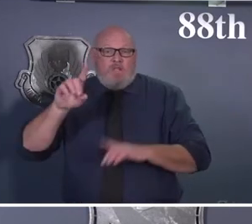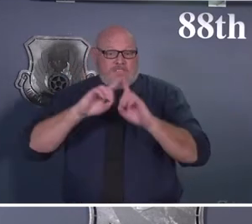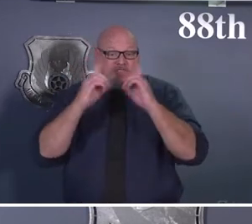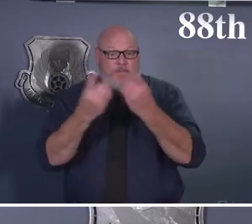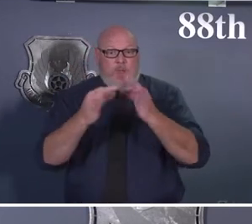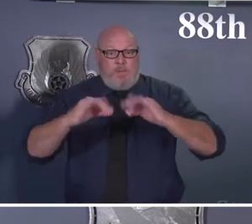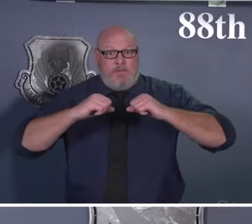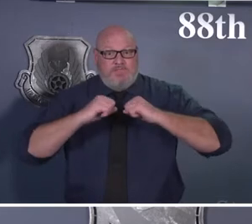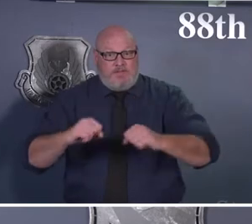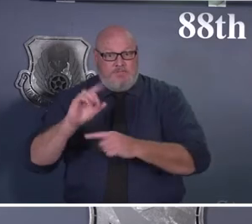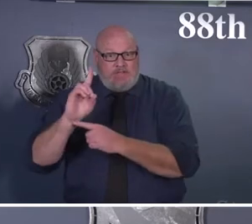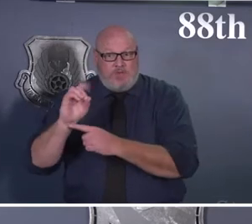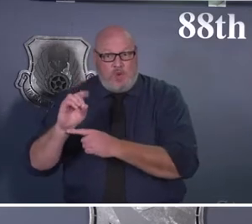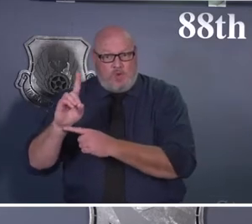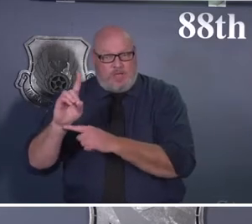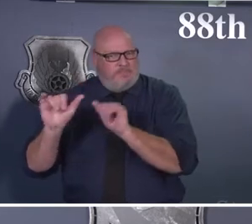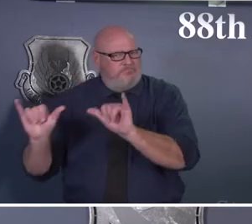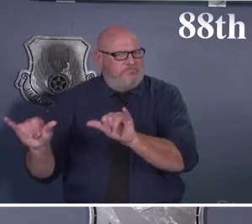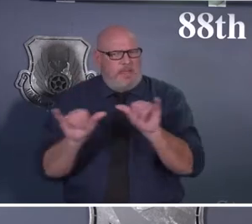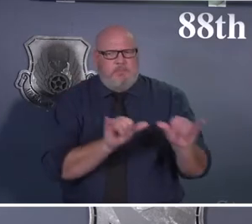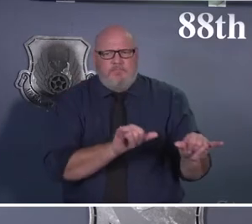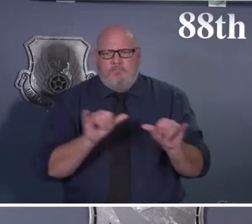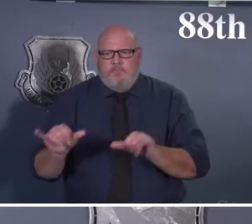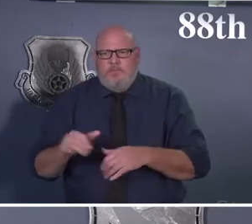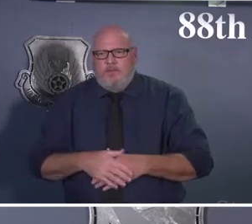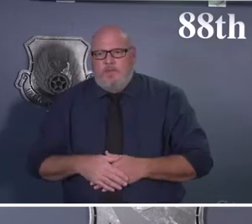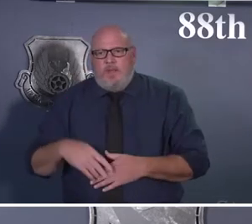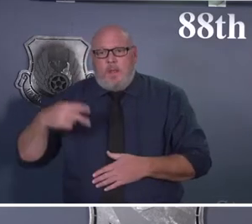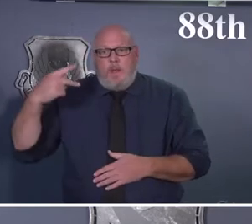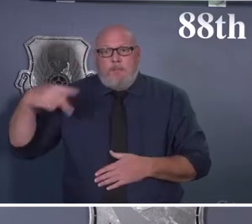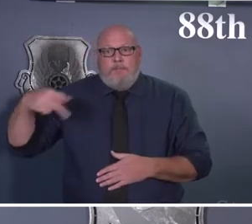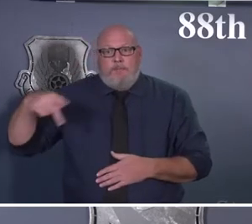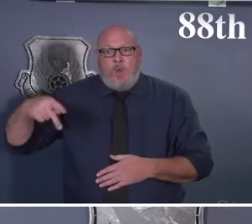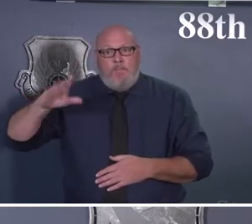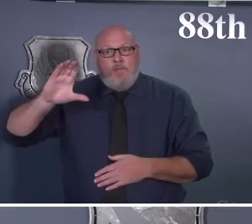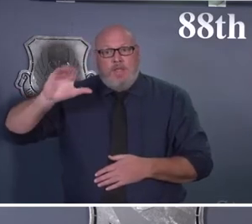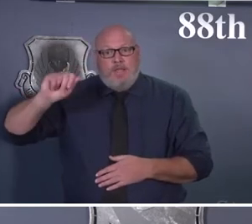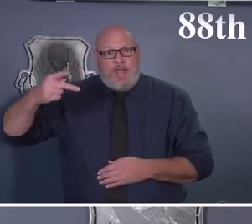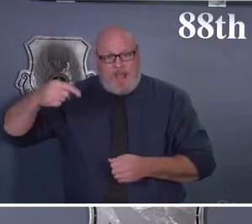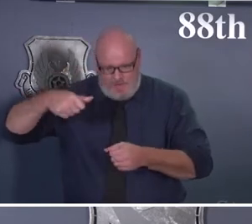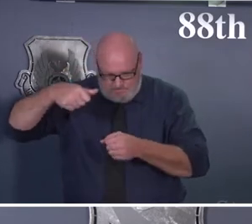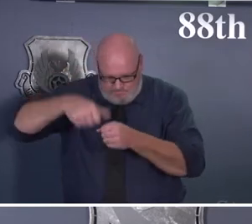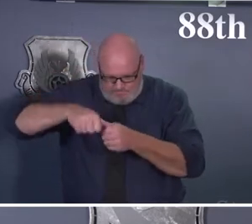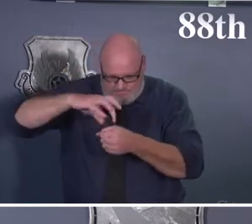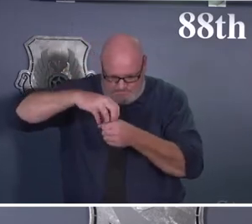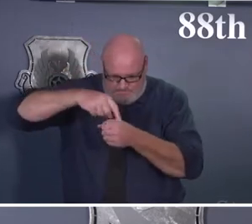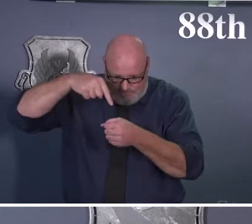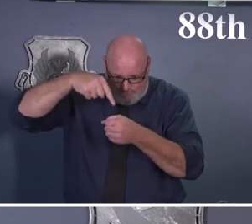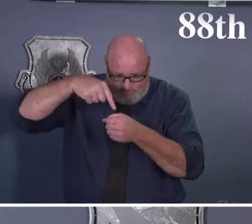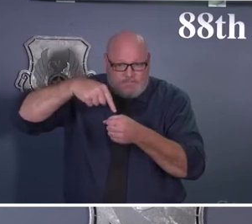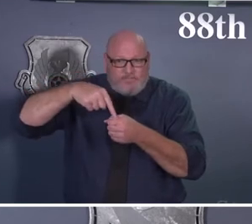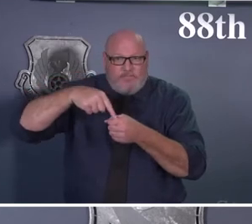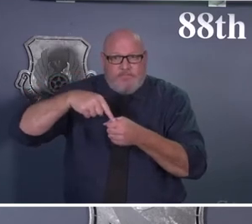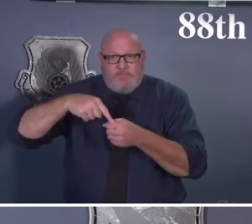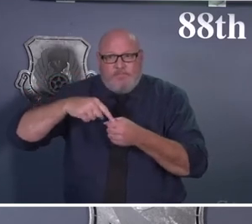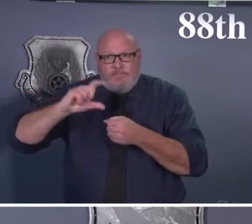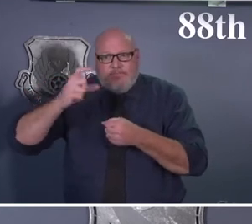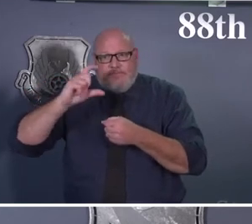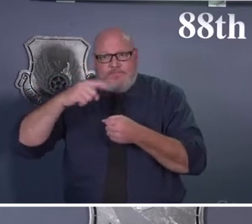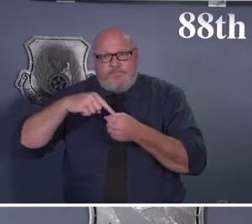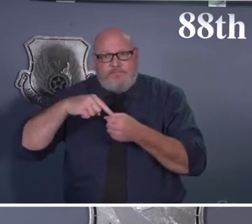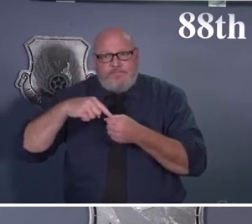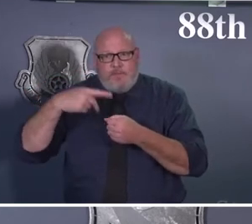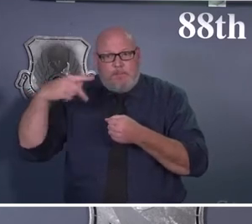difference between the Purple Cap, which is an undiluted form of the Pfizer vaccine, and the Grey Cap, which is a diluted form